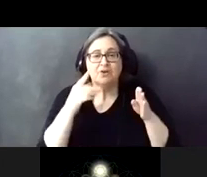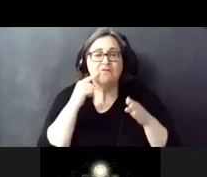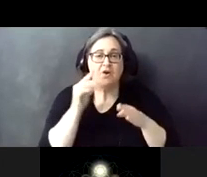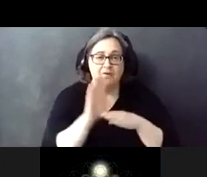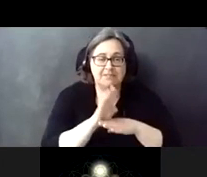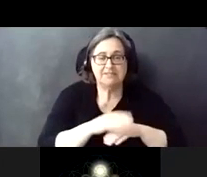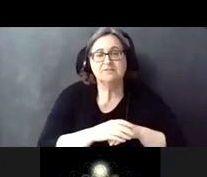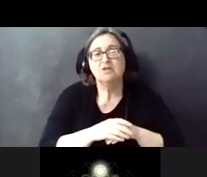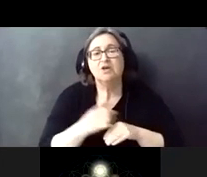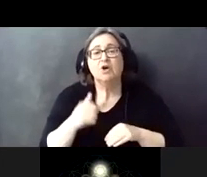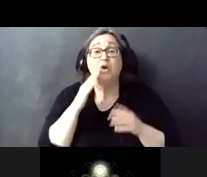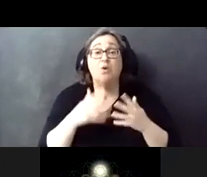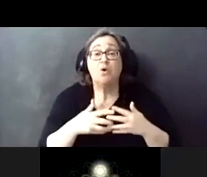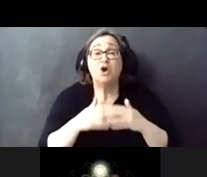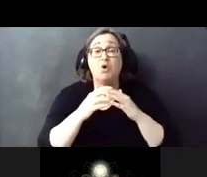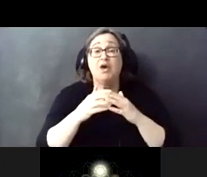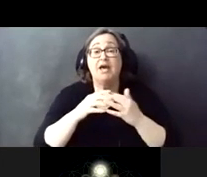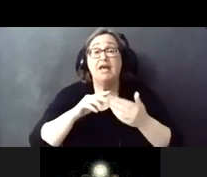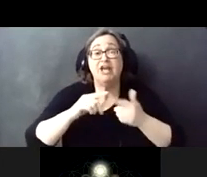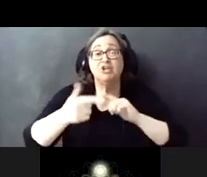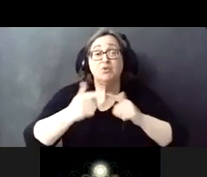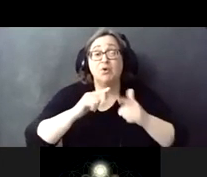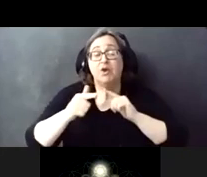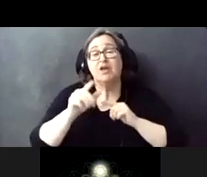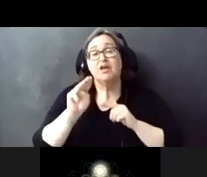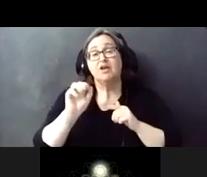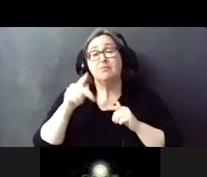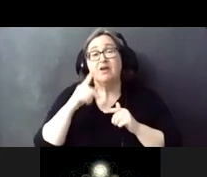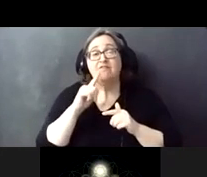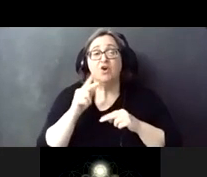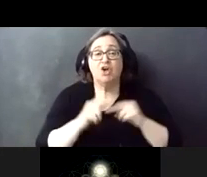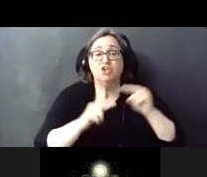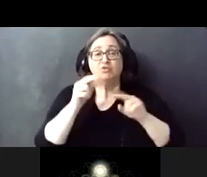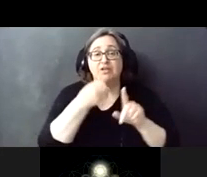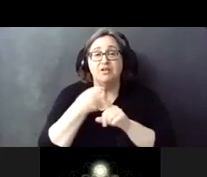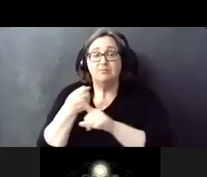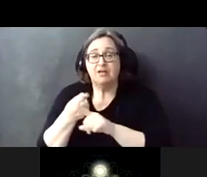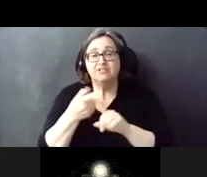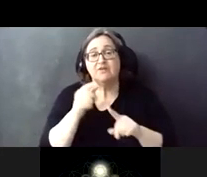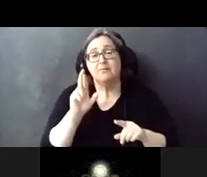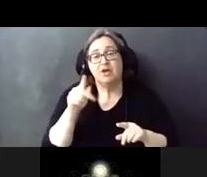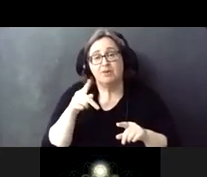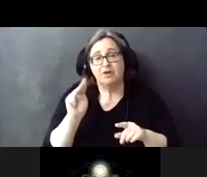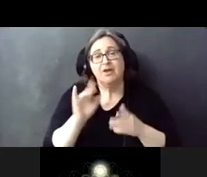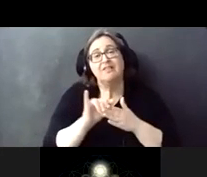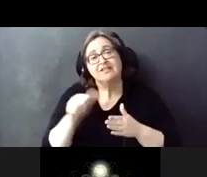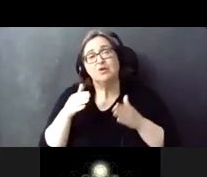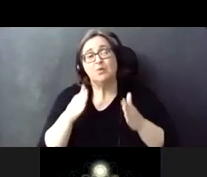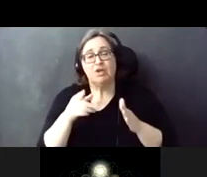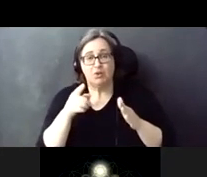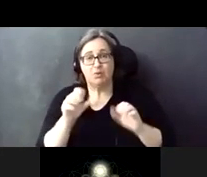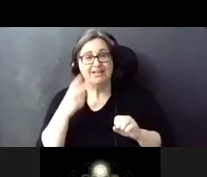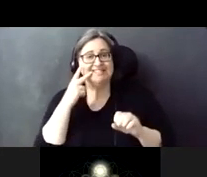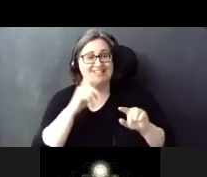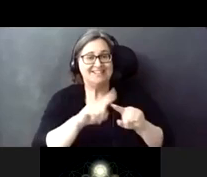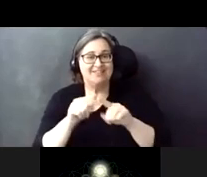are going to launch uh interactive uh map for construction impacts from rpm so that'll be another way that you can see the